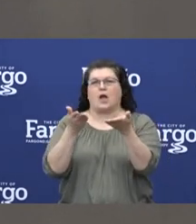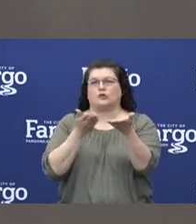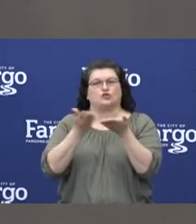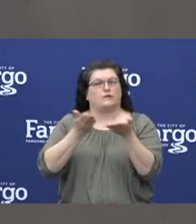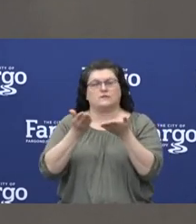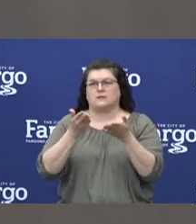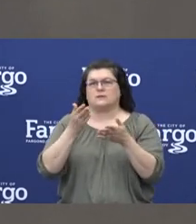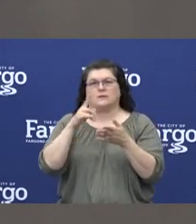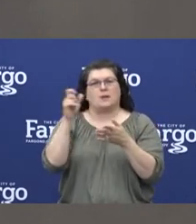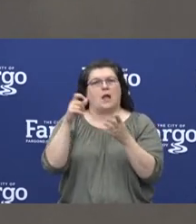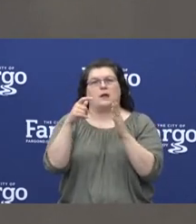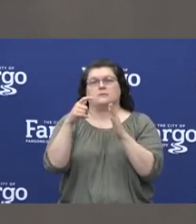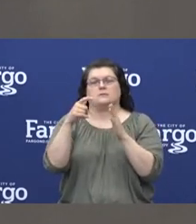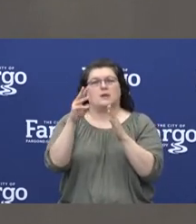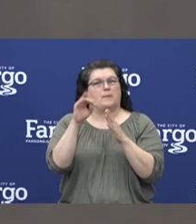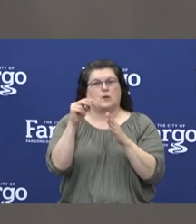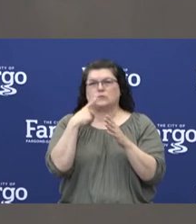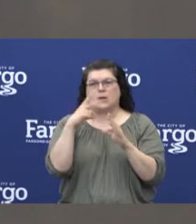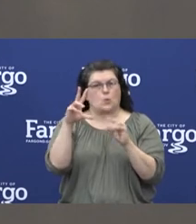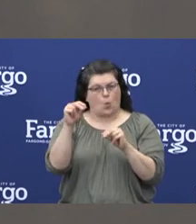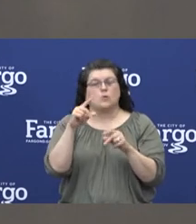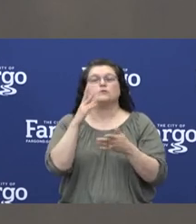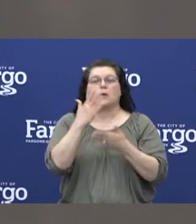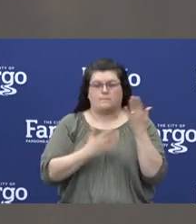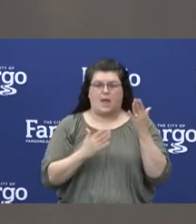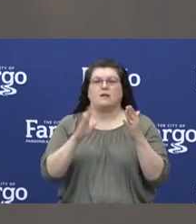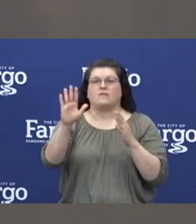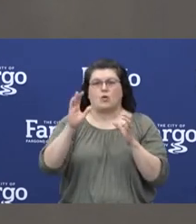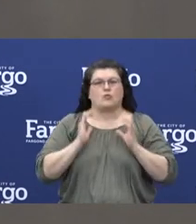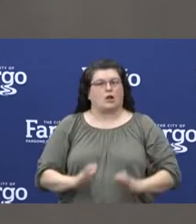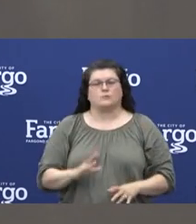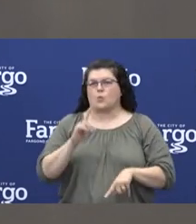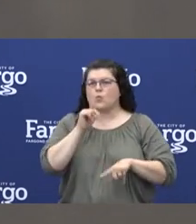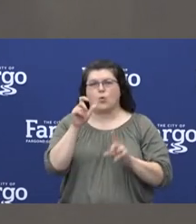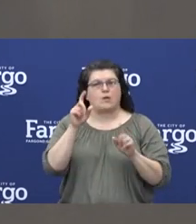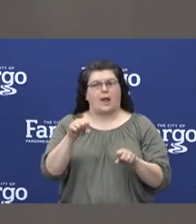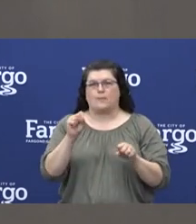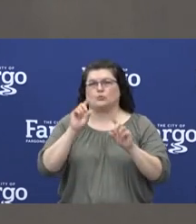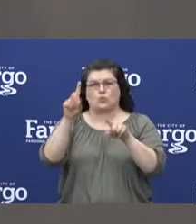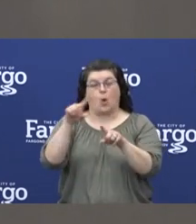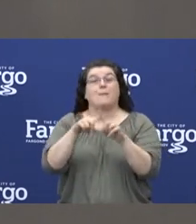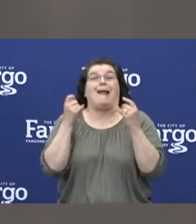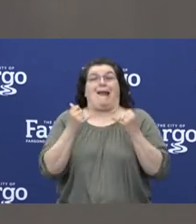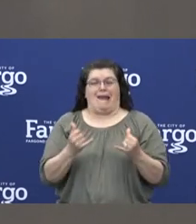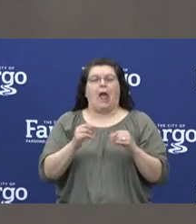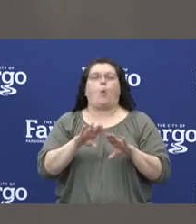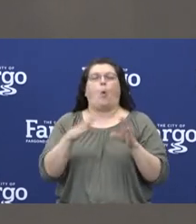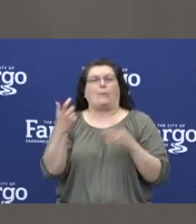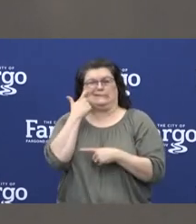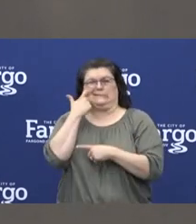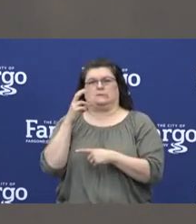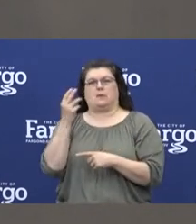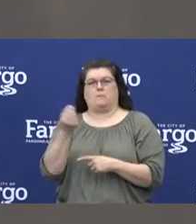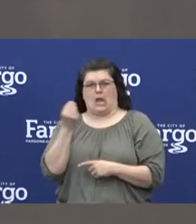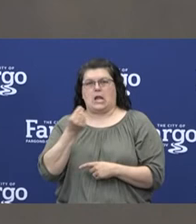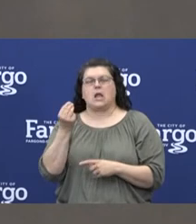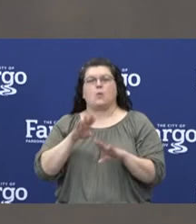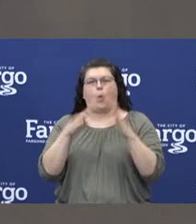members and a lot of their long-term customers. But they do have the ability to open and have been open since Monday this week.